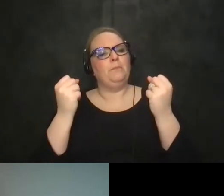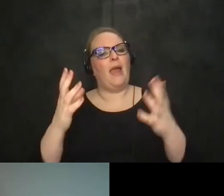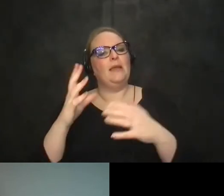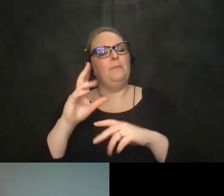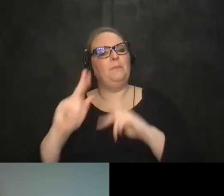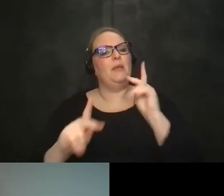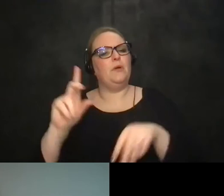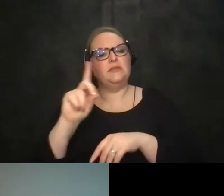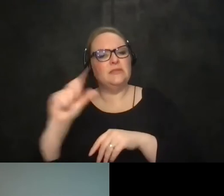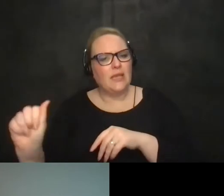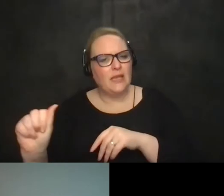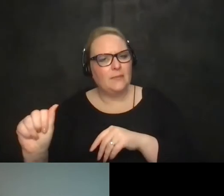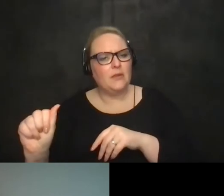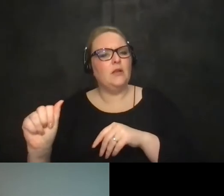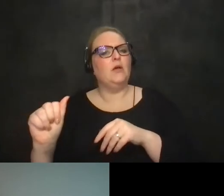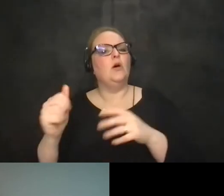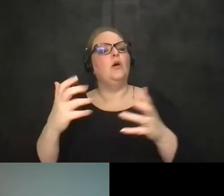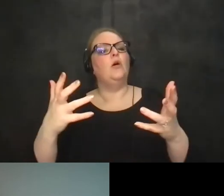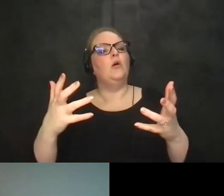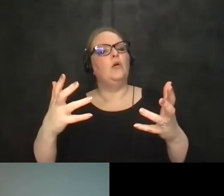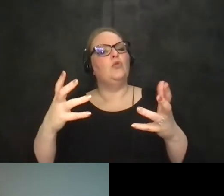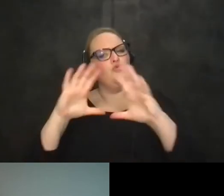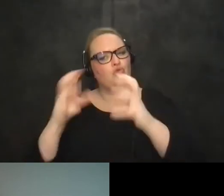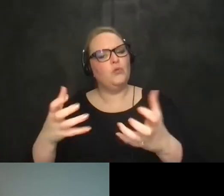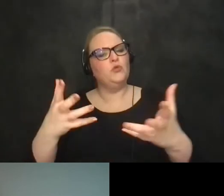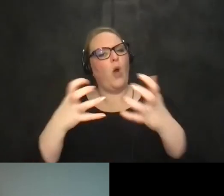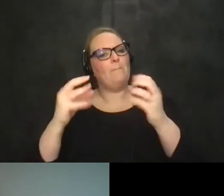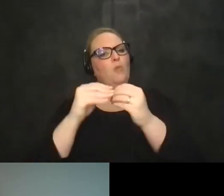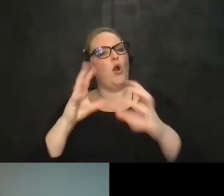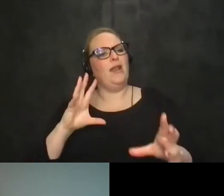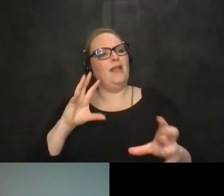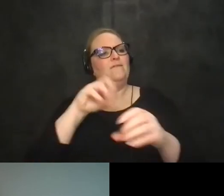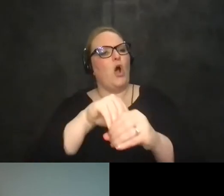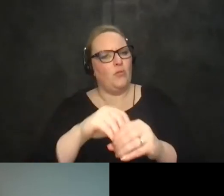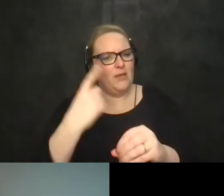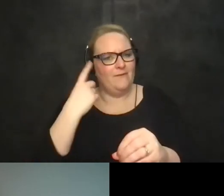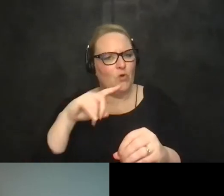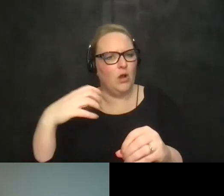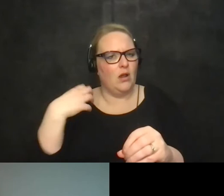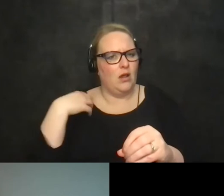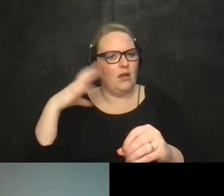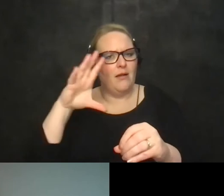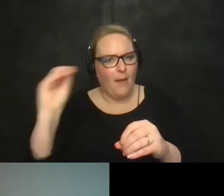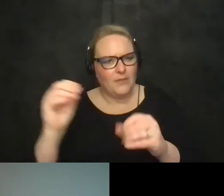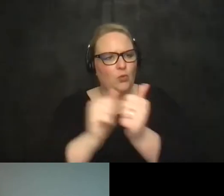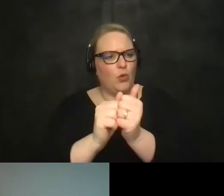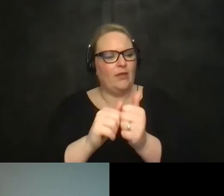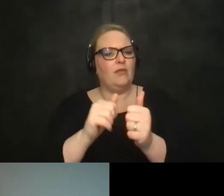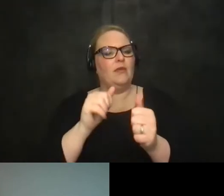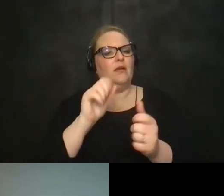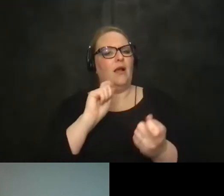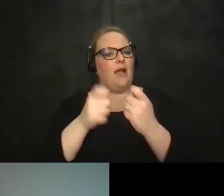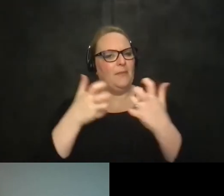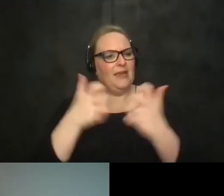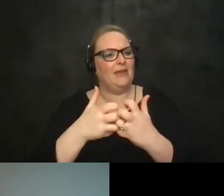organizations have called for much greater involvement of employees with disabilities in that decision making